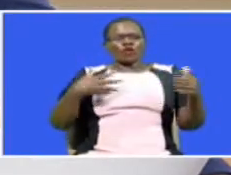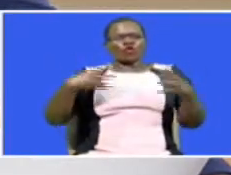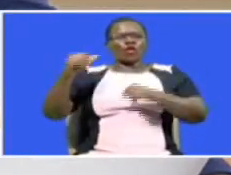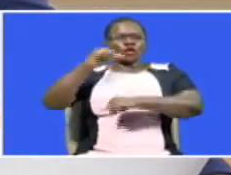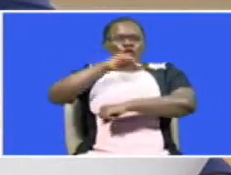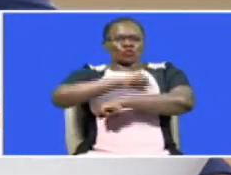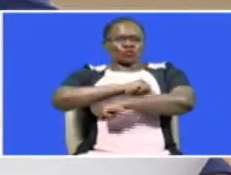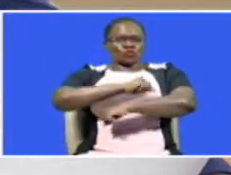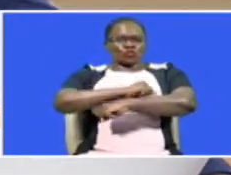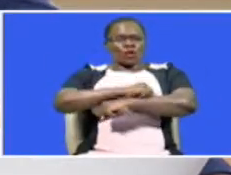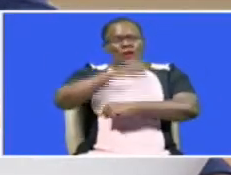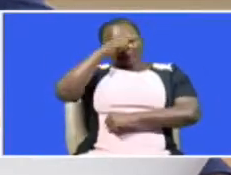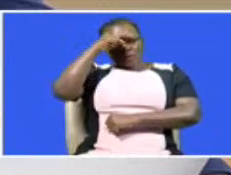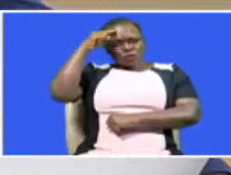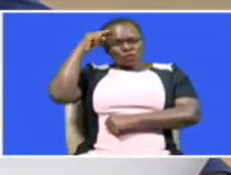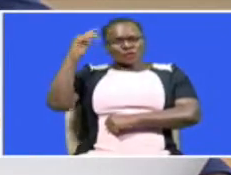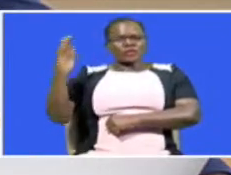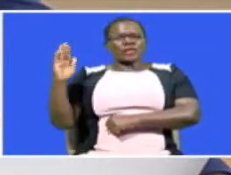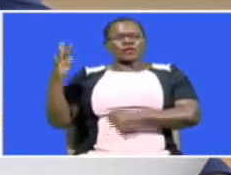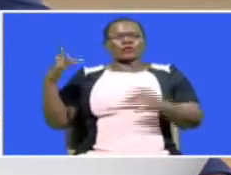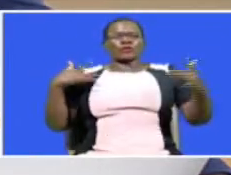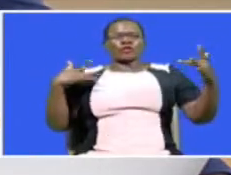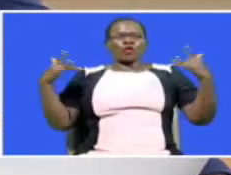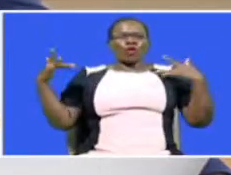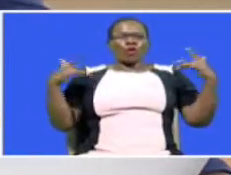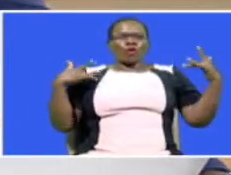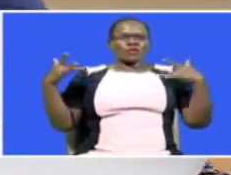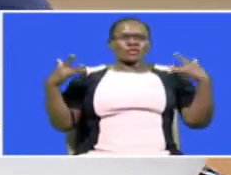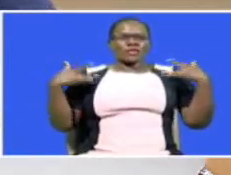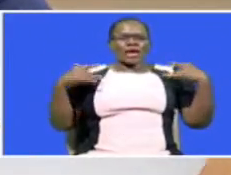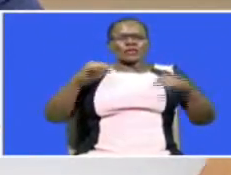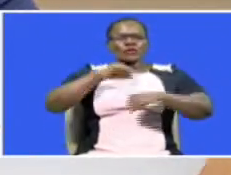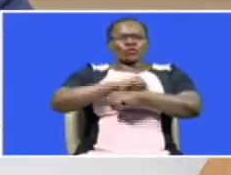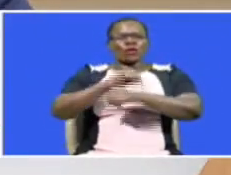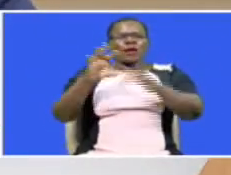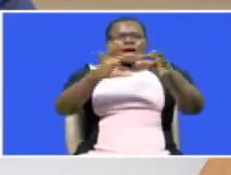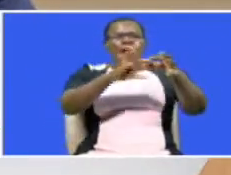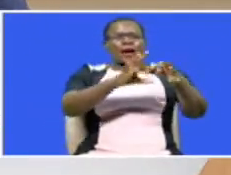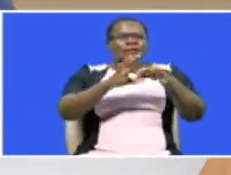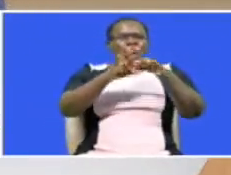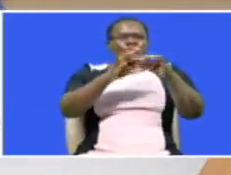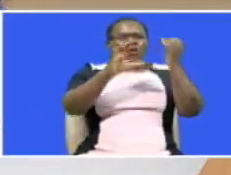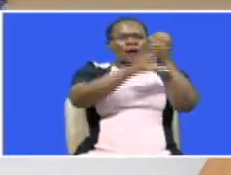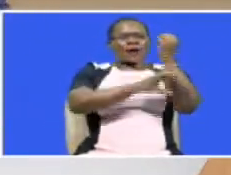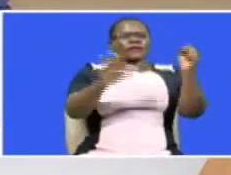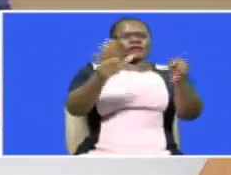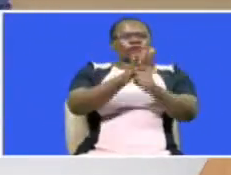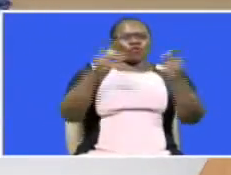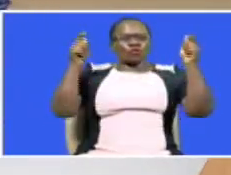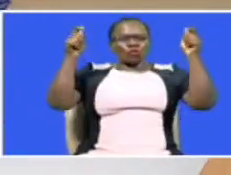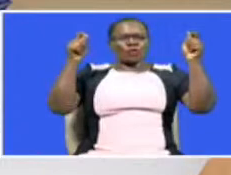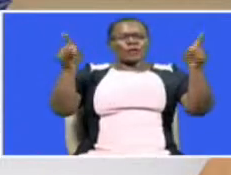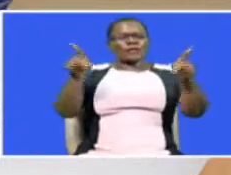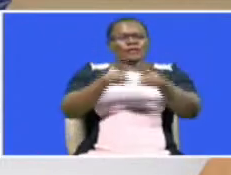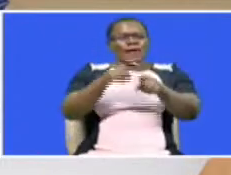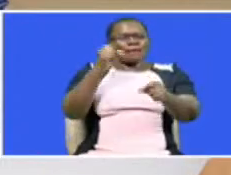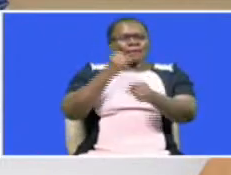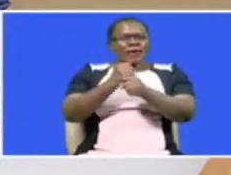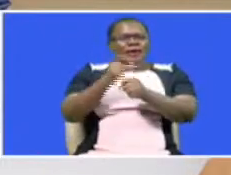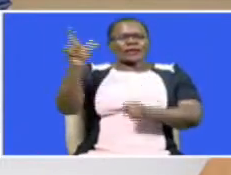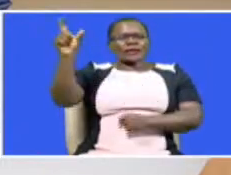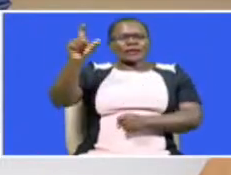from their classes due to security concerns around the schools. The Azimuola Moja countrywide protest also saw the